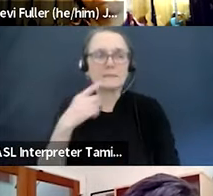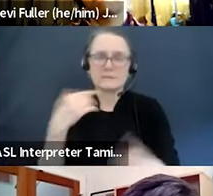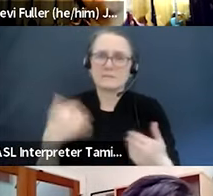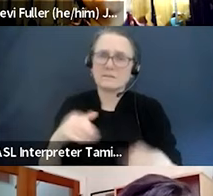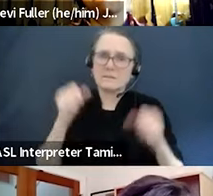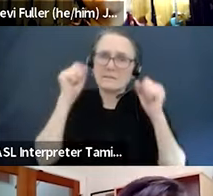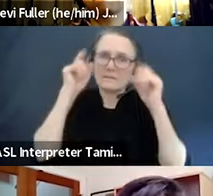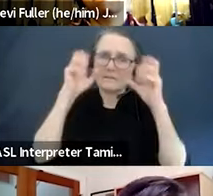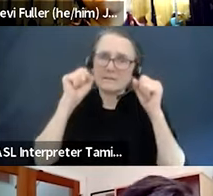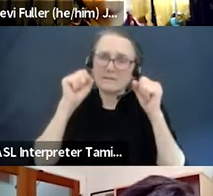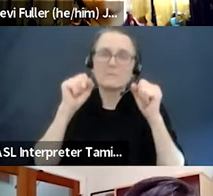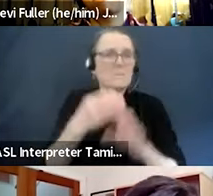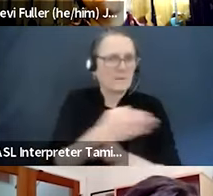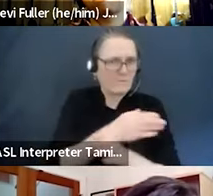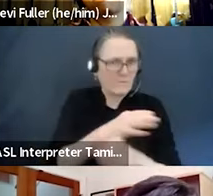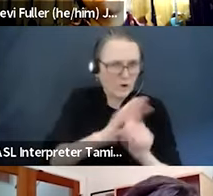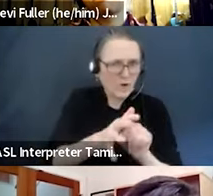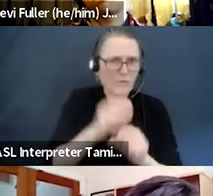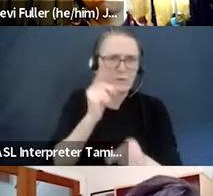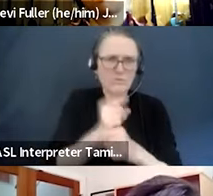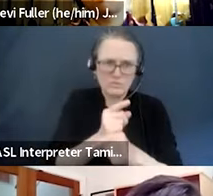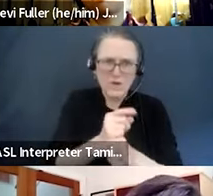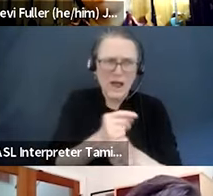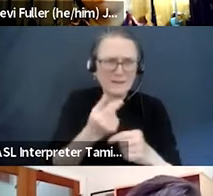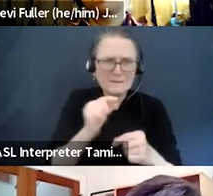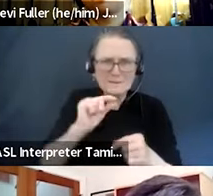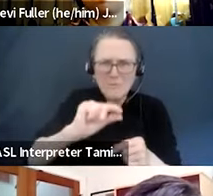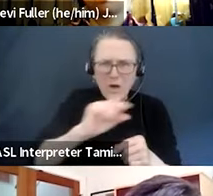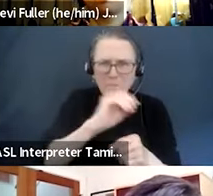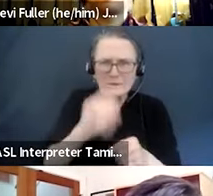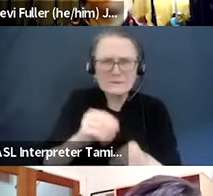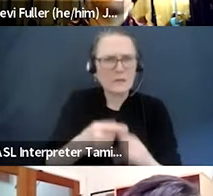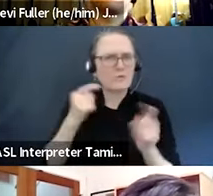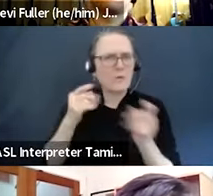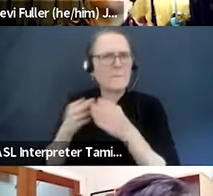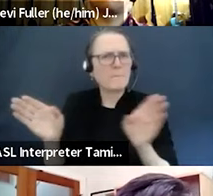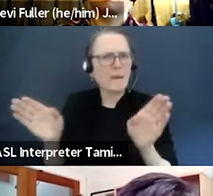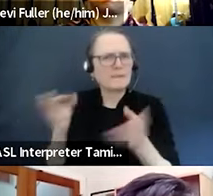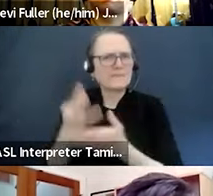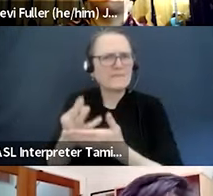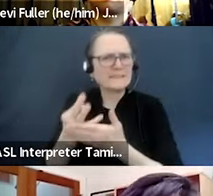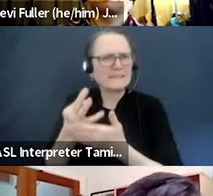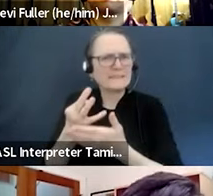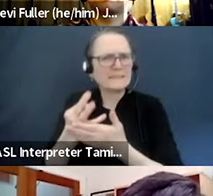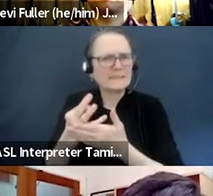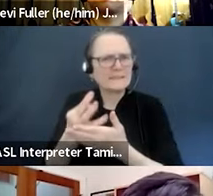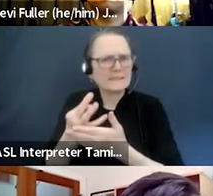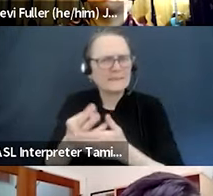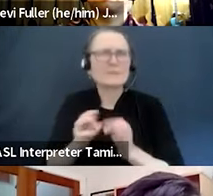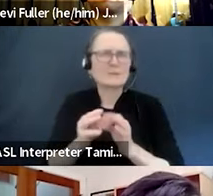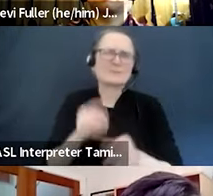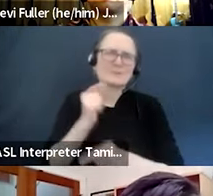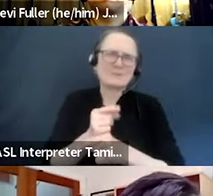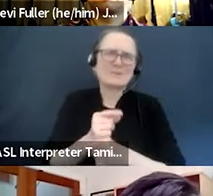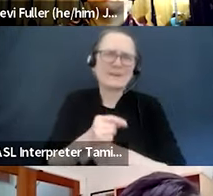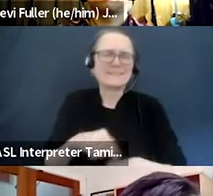public funding before the pandemic. I'm so glad to see not only King County, but other public funders coming in